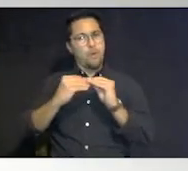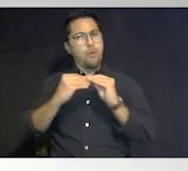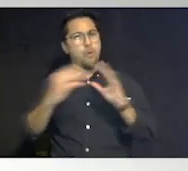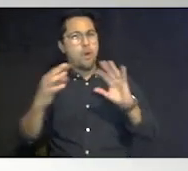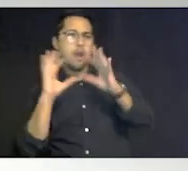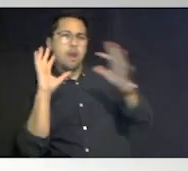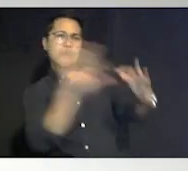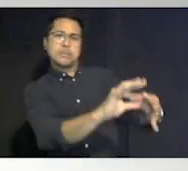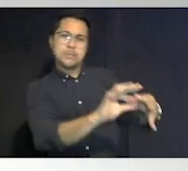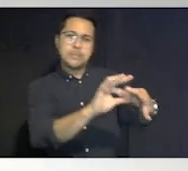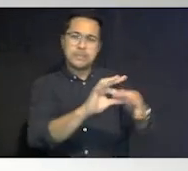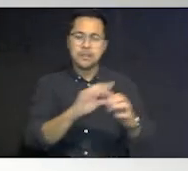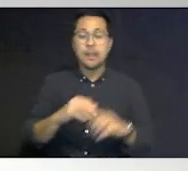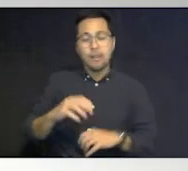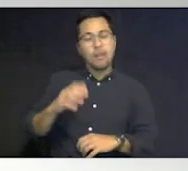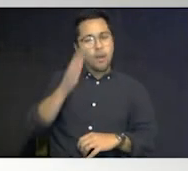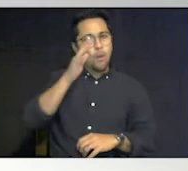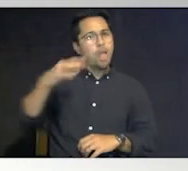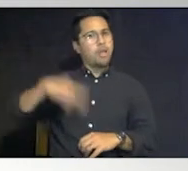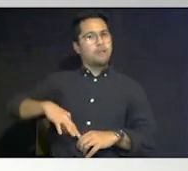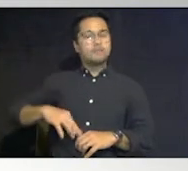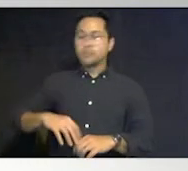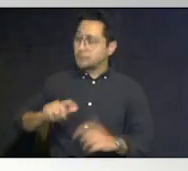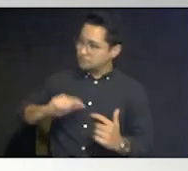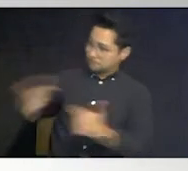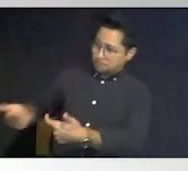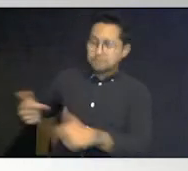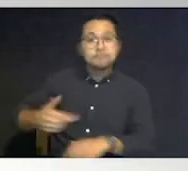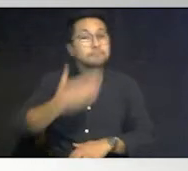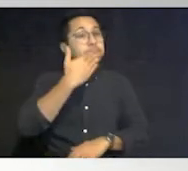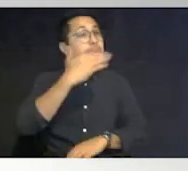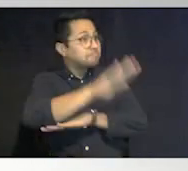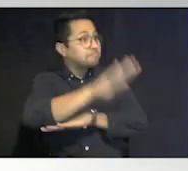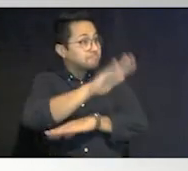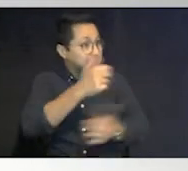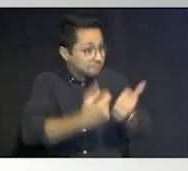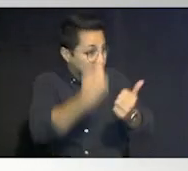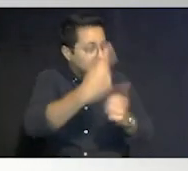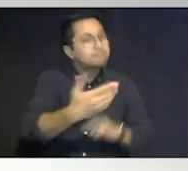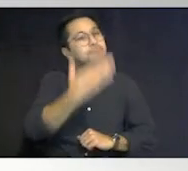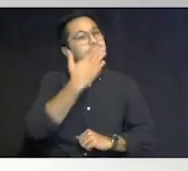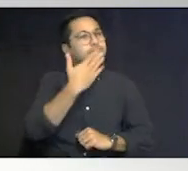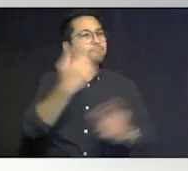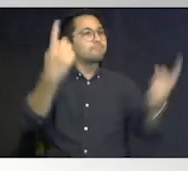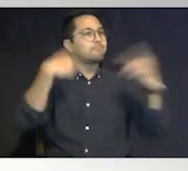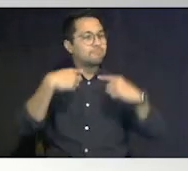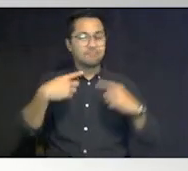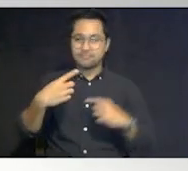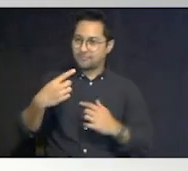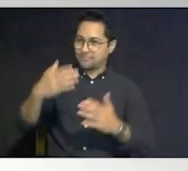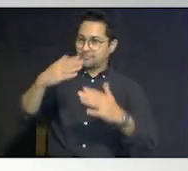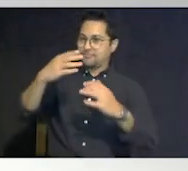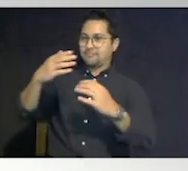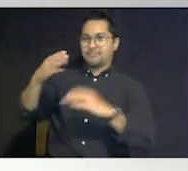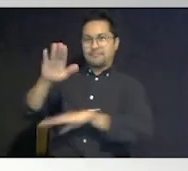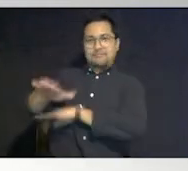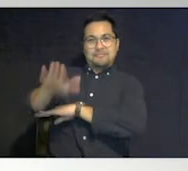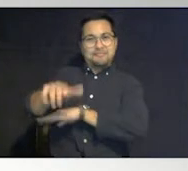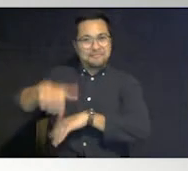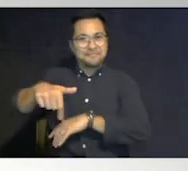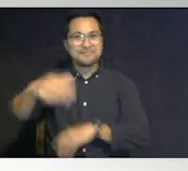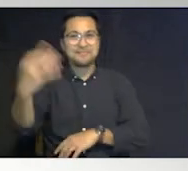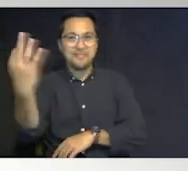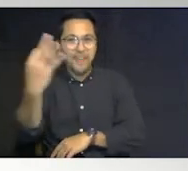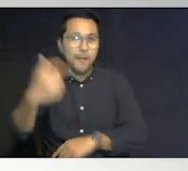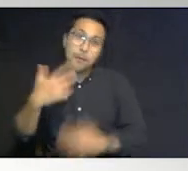so I'm going to turn it to Michael to carry on good afternoon everyone thank you for joining us so late on a Friday we certainly appreciate it and